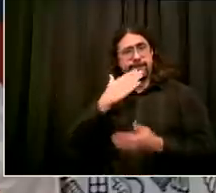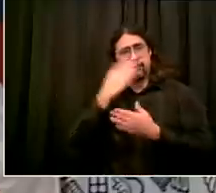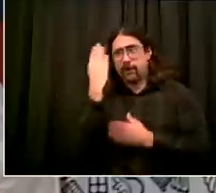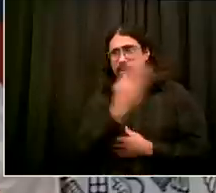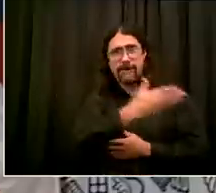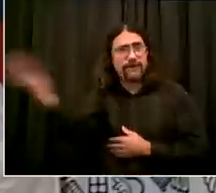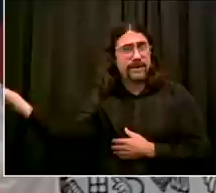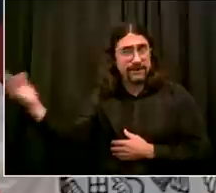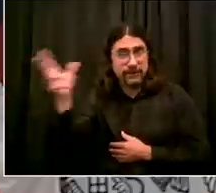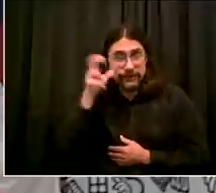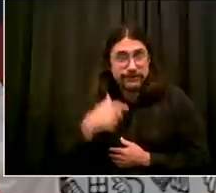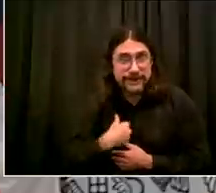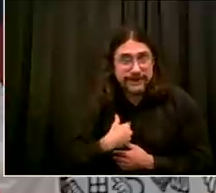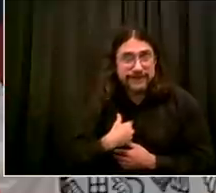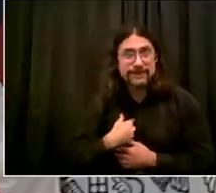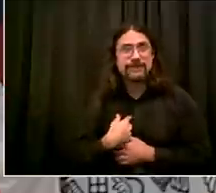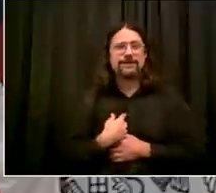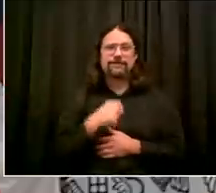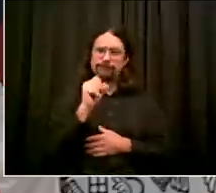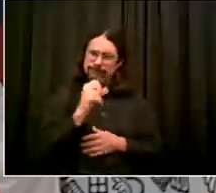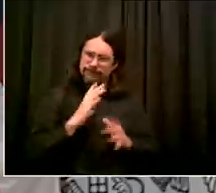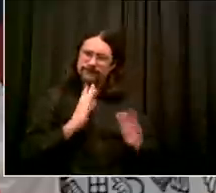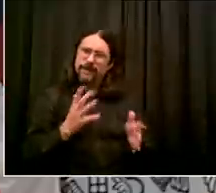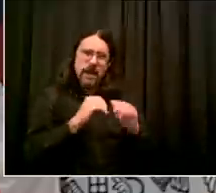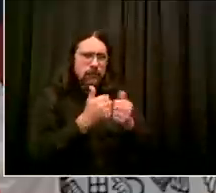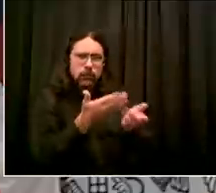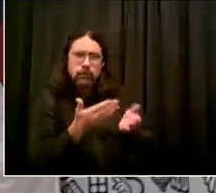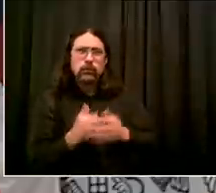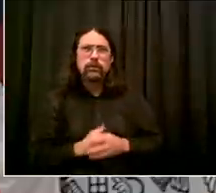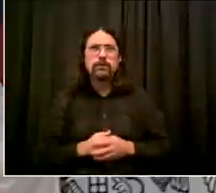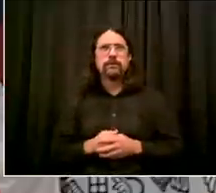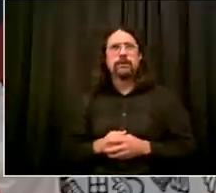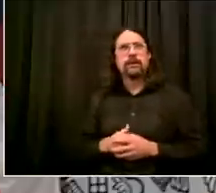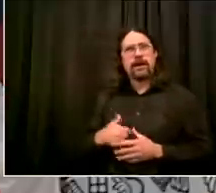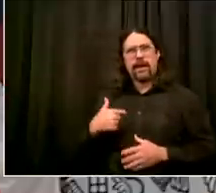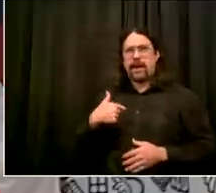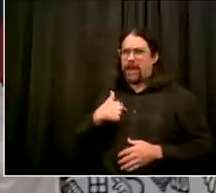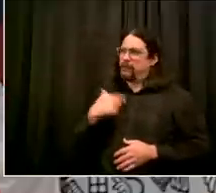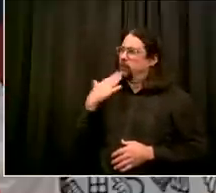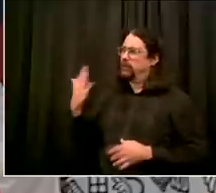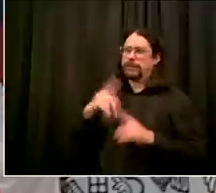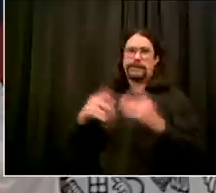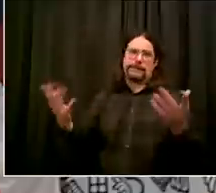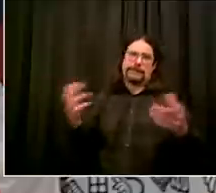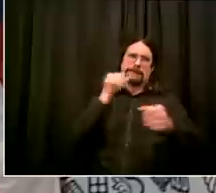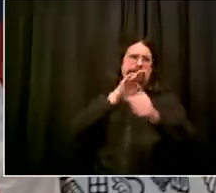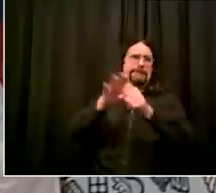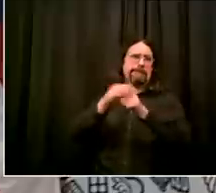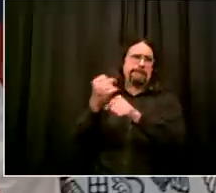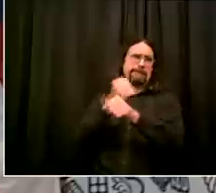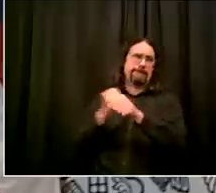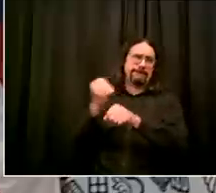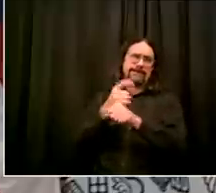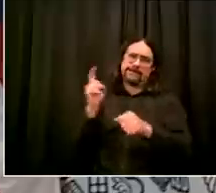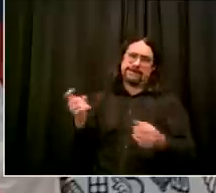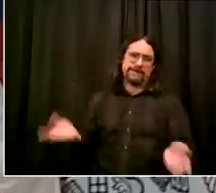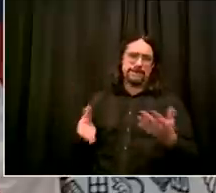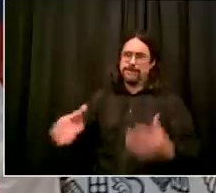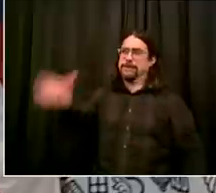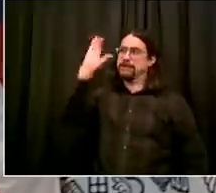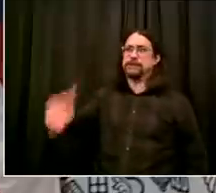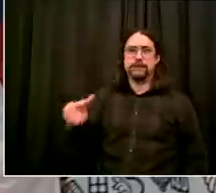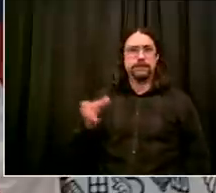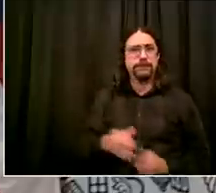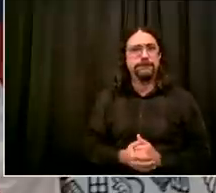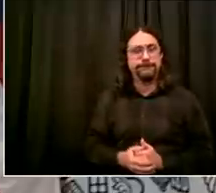need of another cup of coffee um i just want to follow up on some of the questions uh that you've gotten this morning you said you have a fundamental confidence